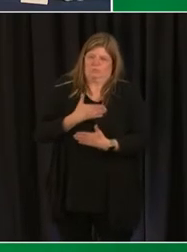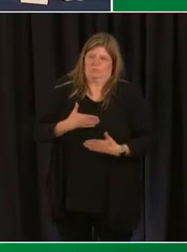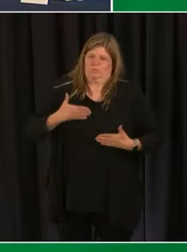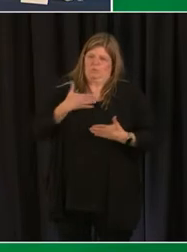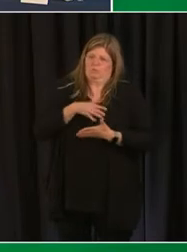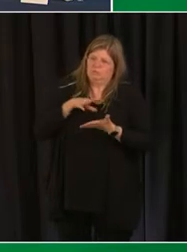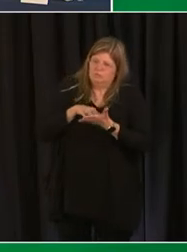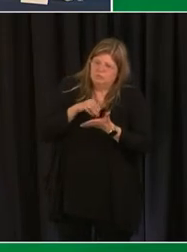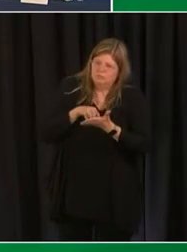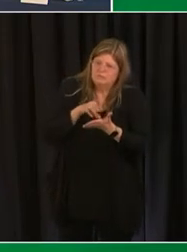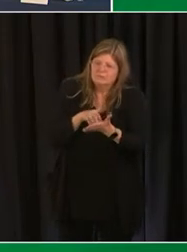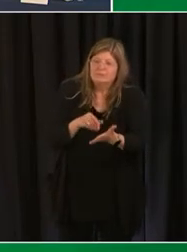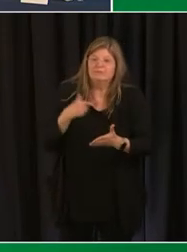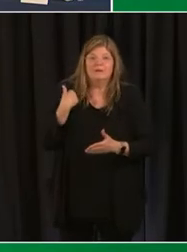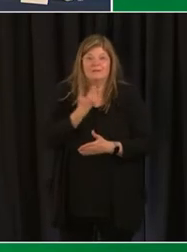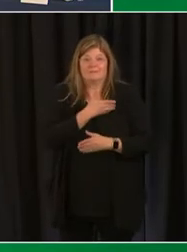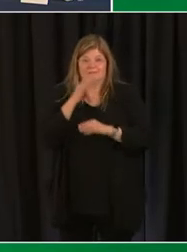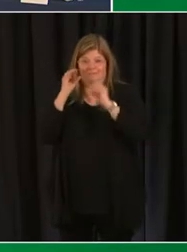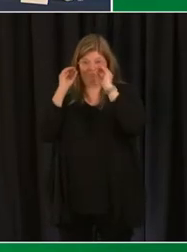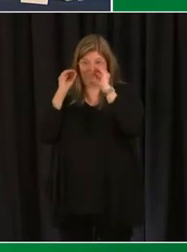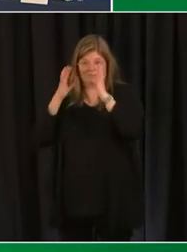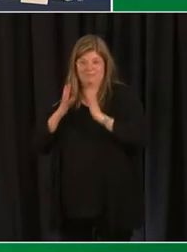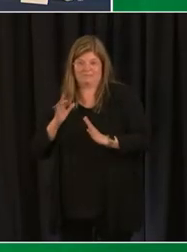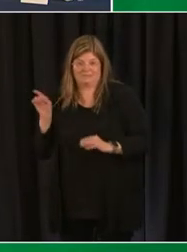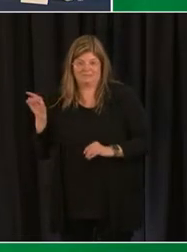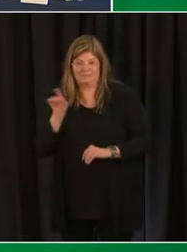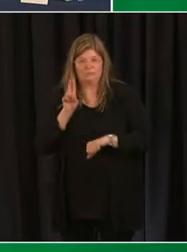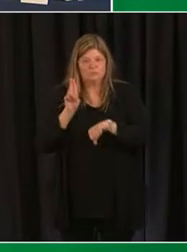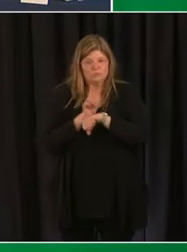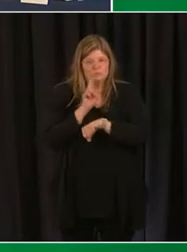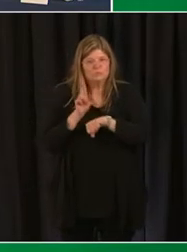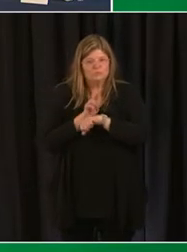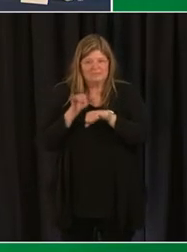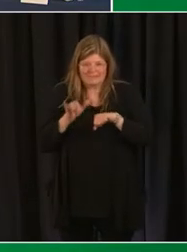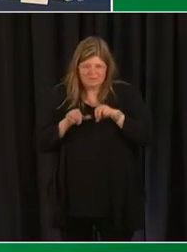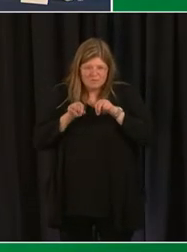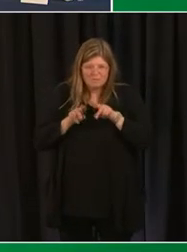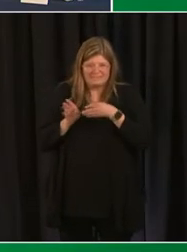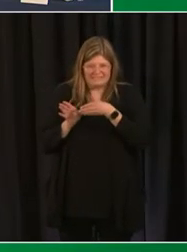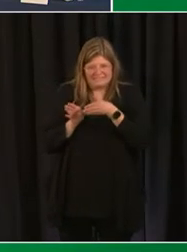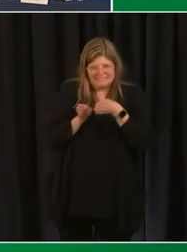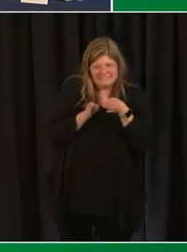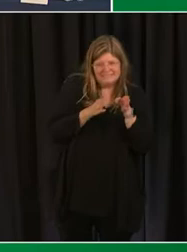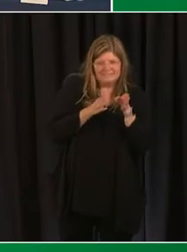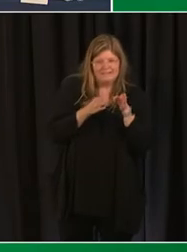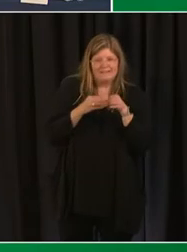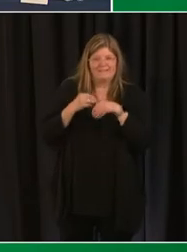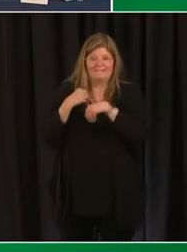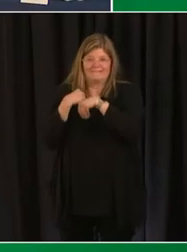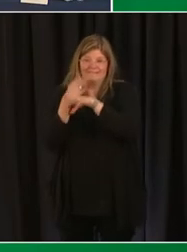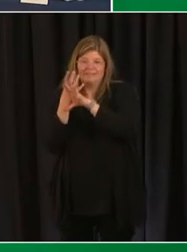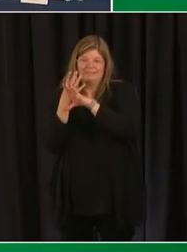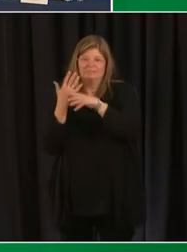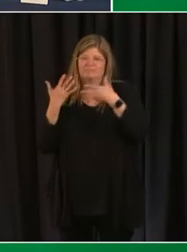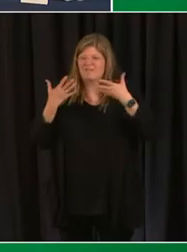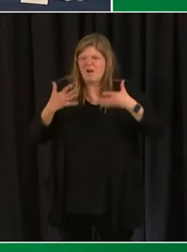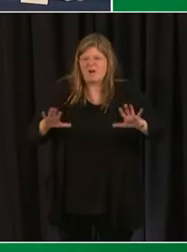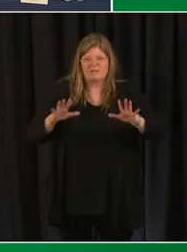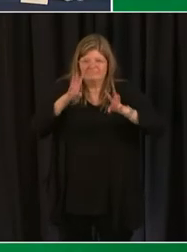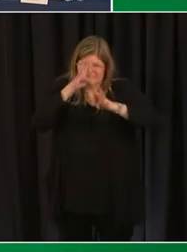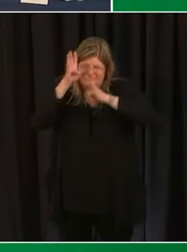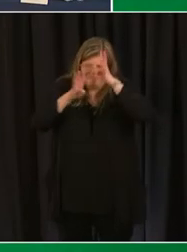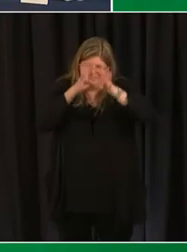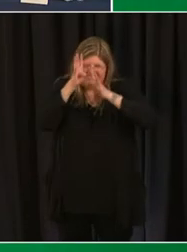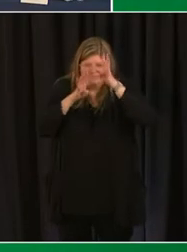and our educators have used the shift to virtual learning they were already innovative and inspiring but they become even